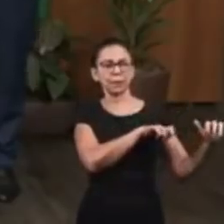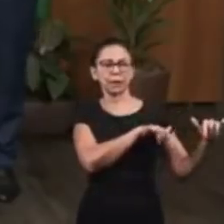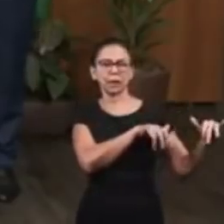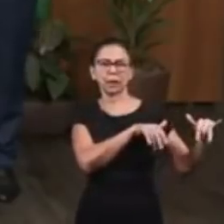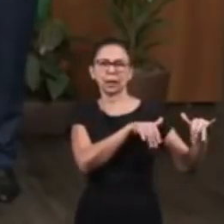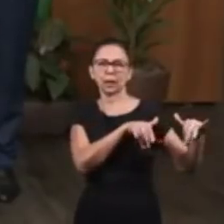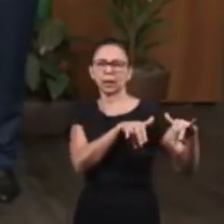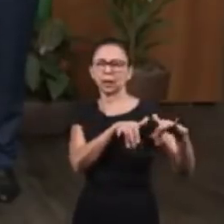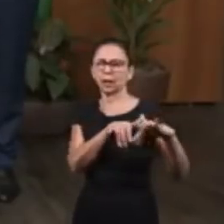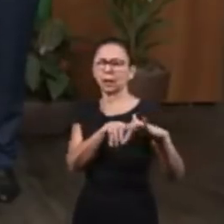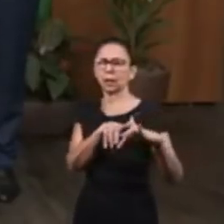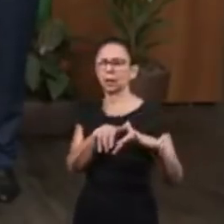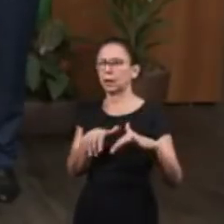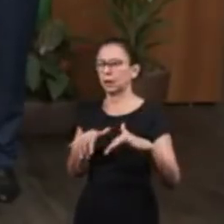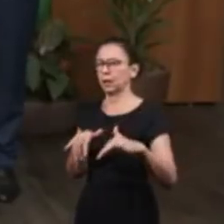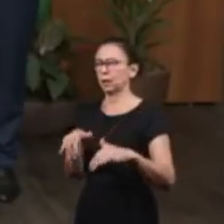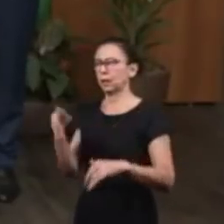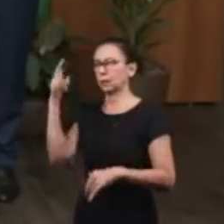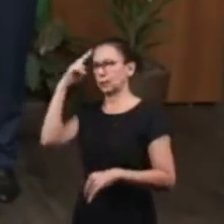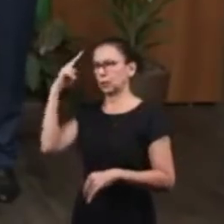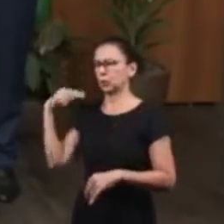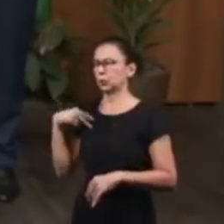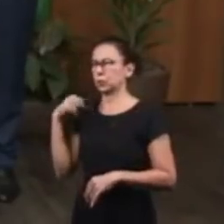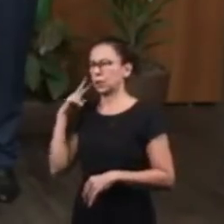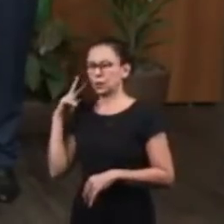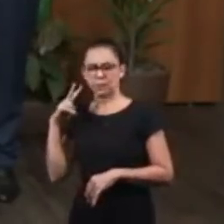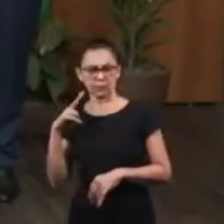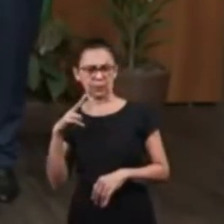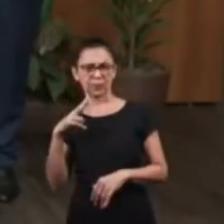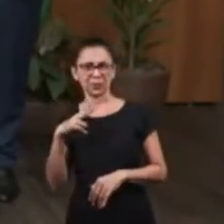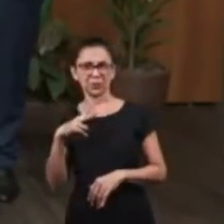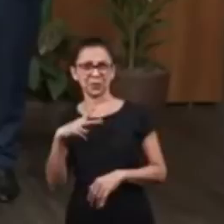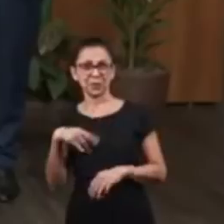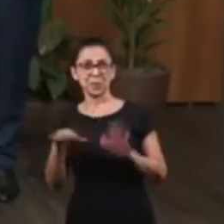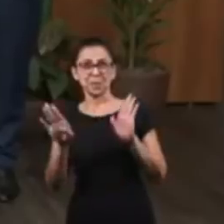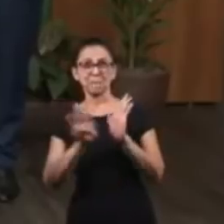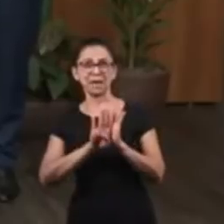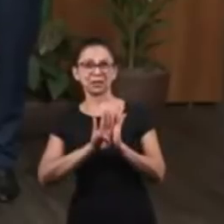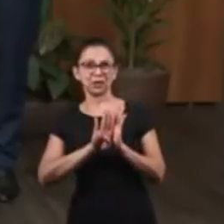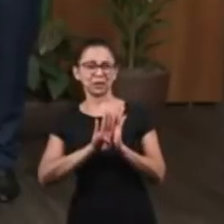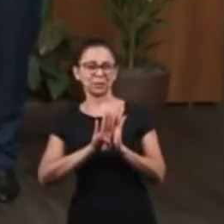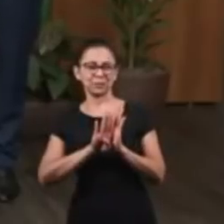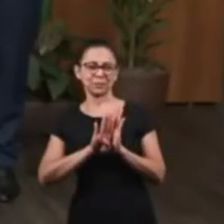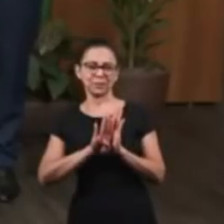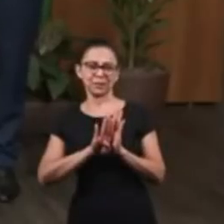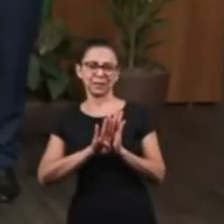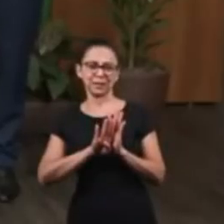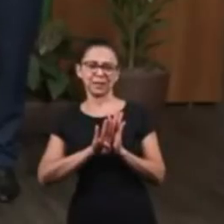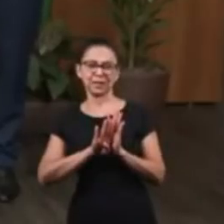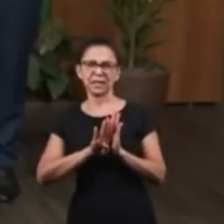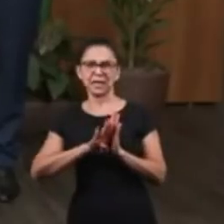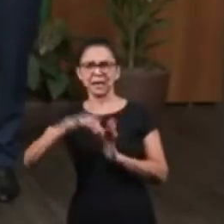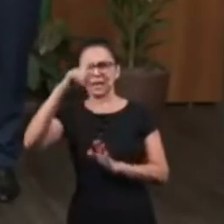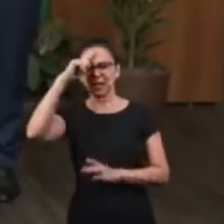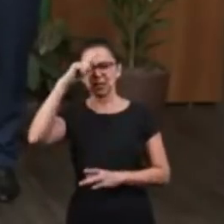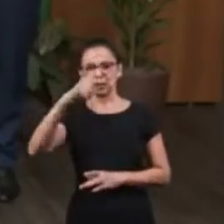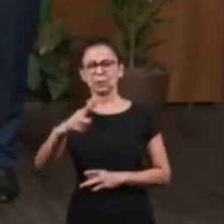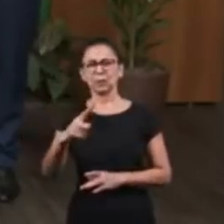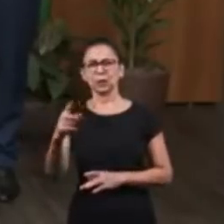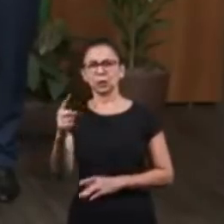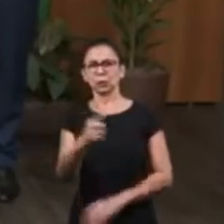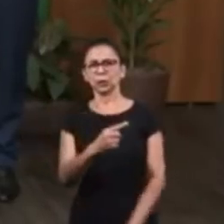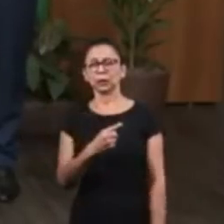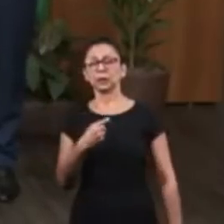time. As soon as they arrived, when Joseph saw his brother Benjamin, he ordered them all to go to his